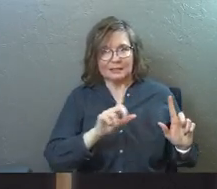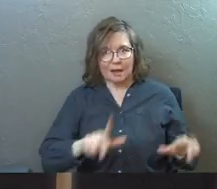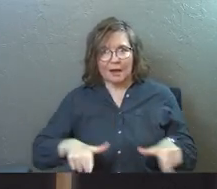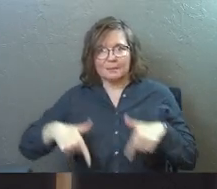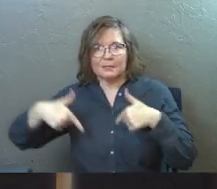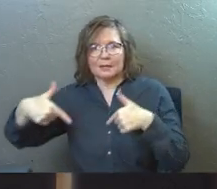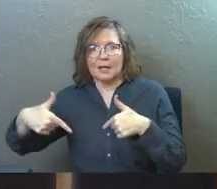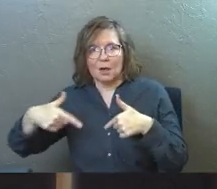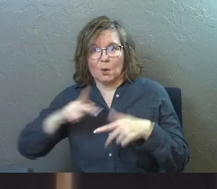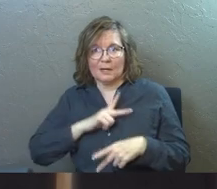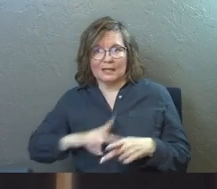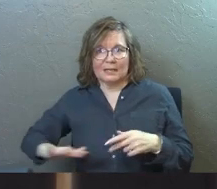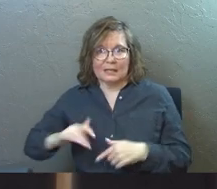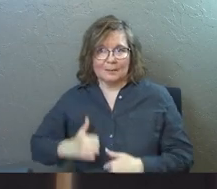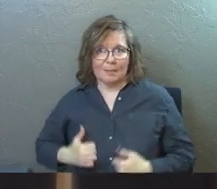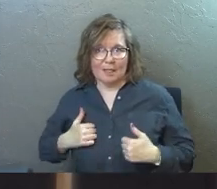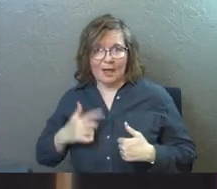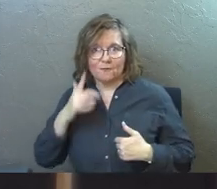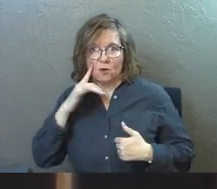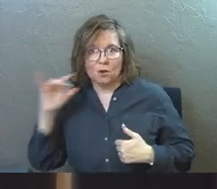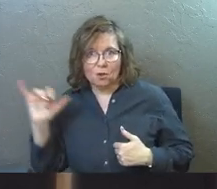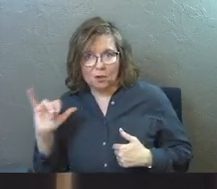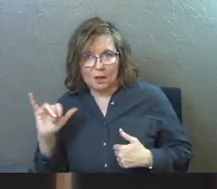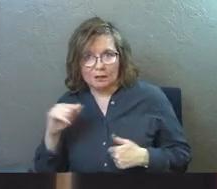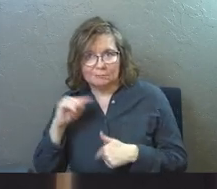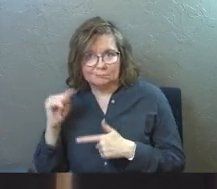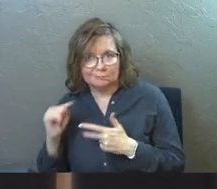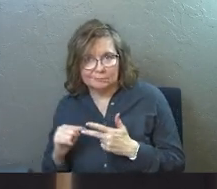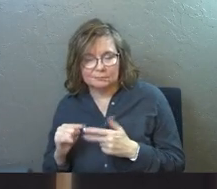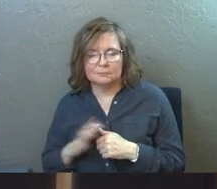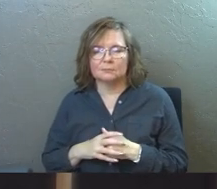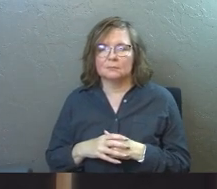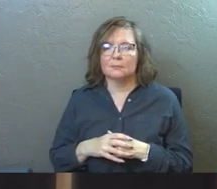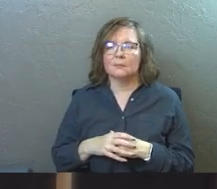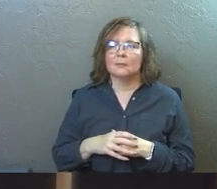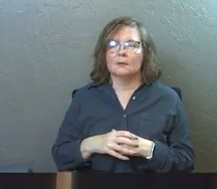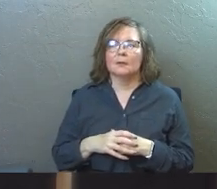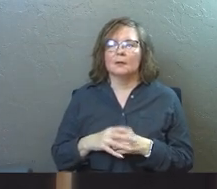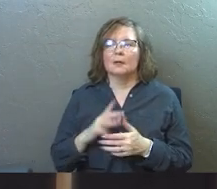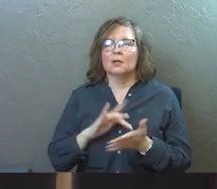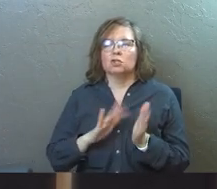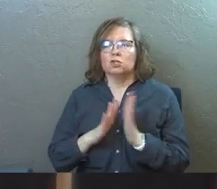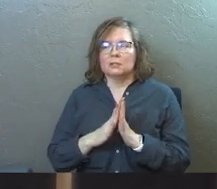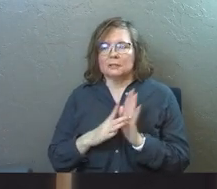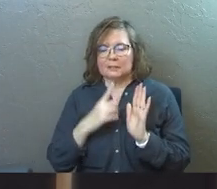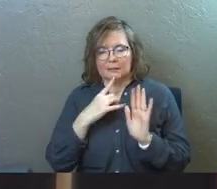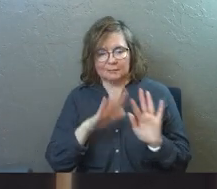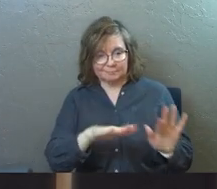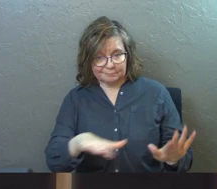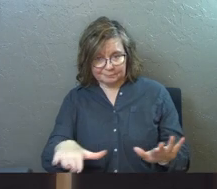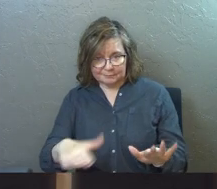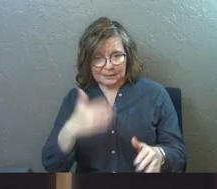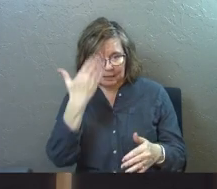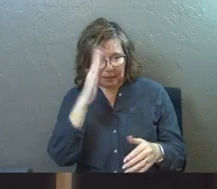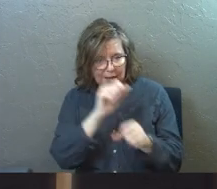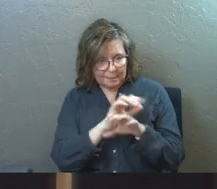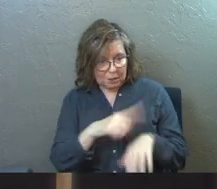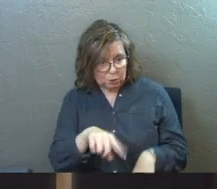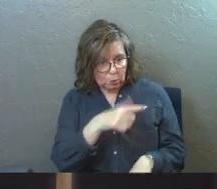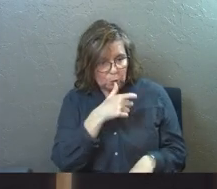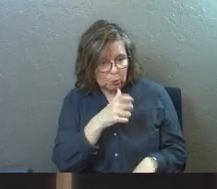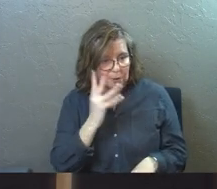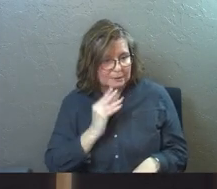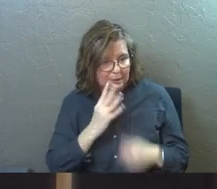down kingdom life. He's telling them how to do it. Verse 20. Then Jesus turned to his disciples and said, God blesses you who are